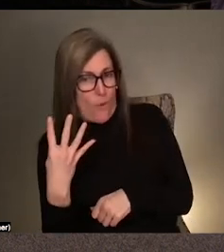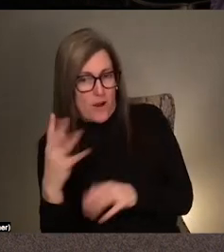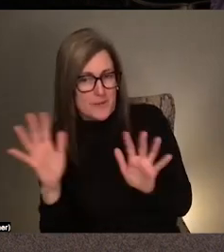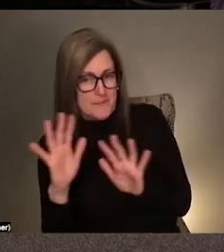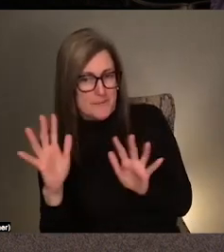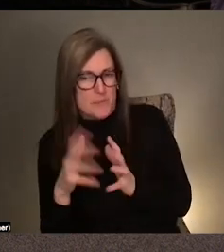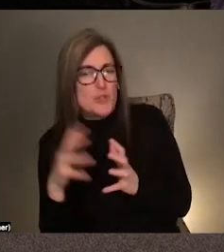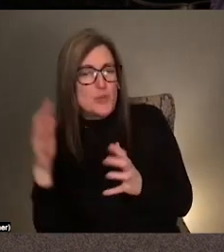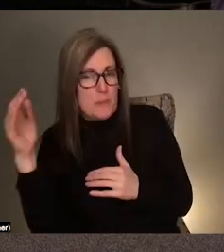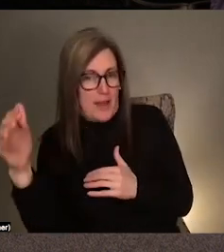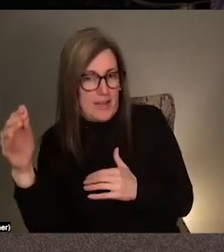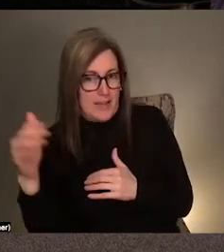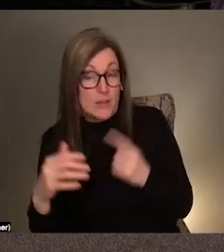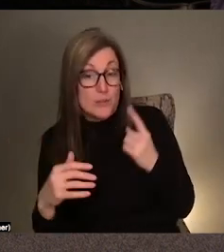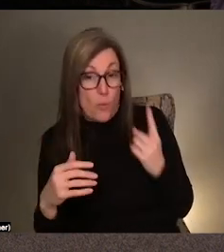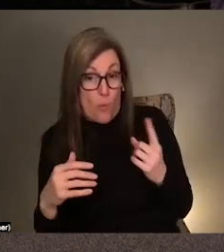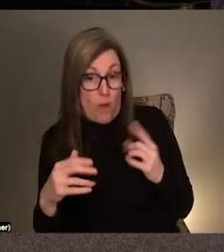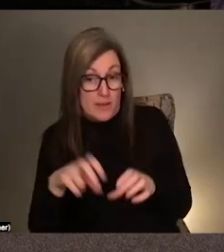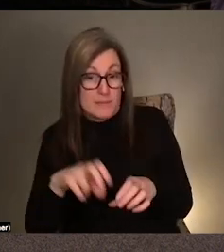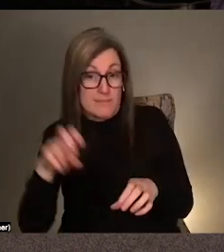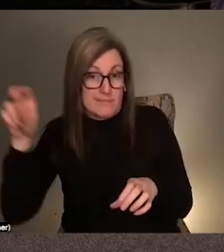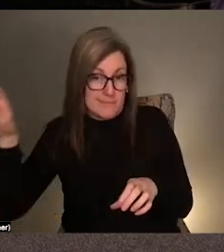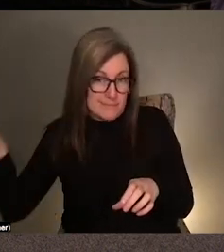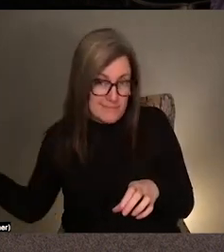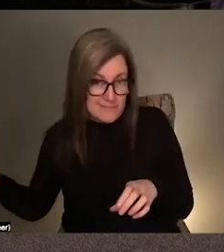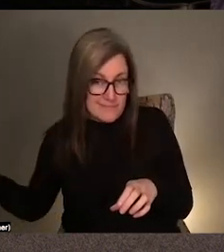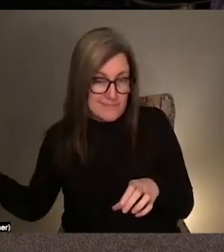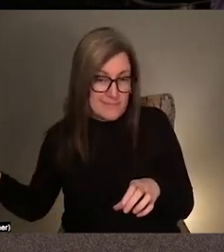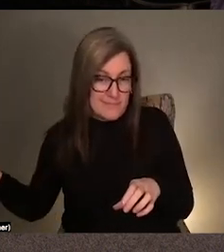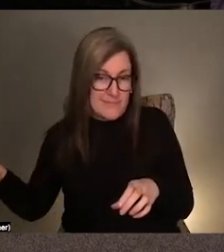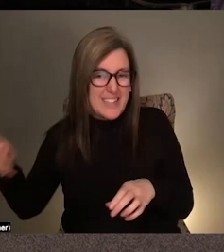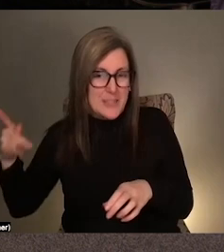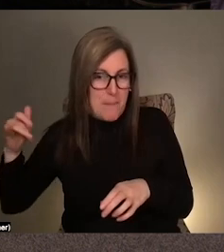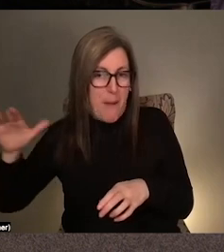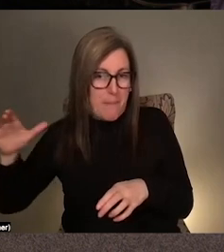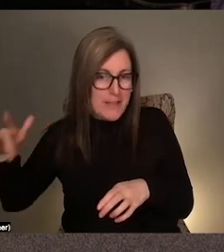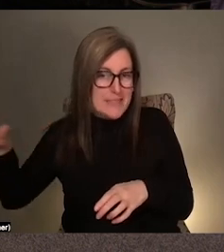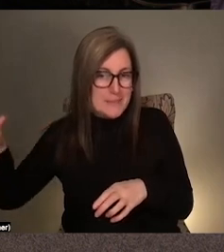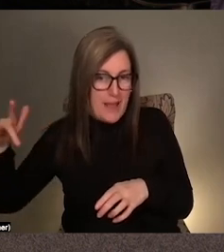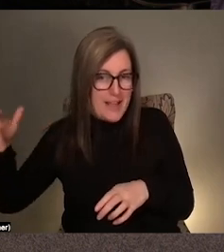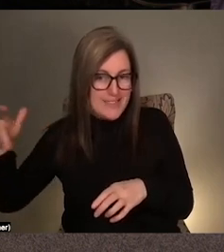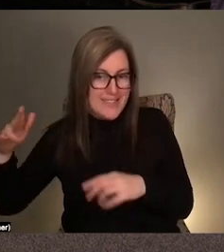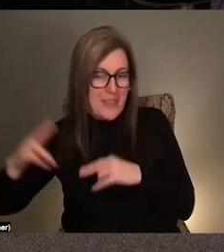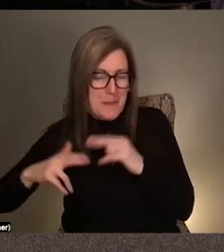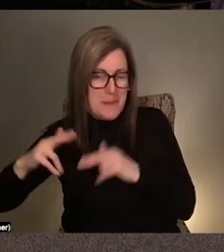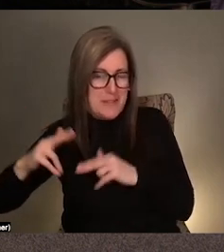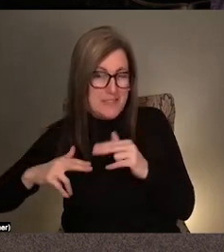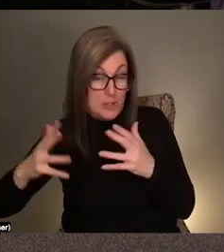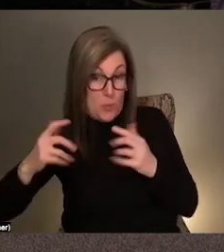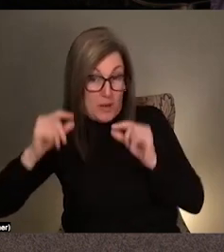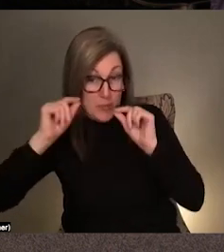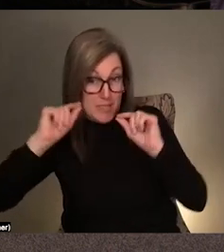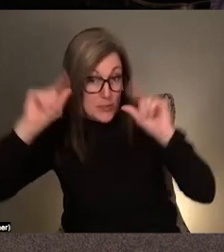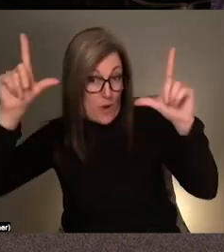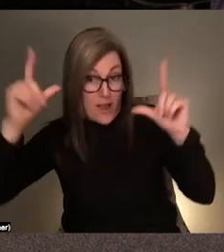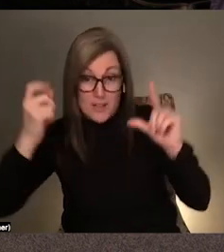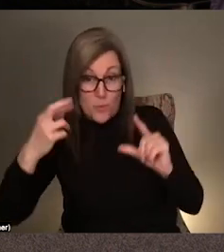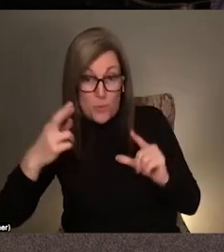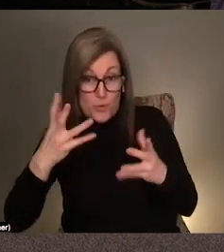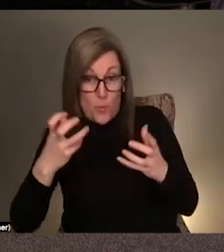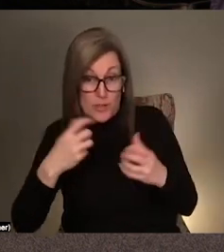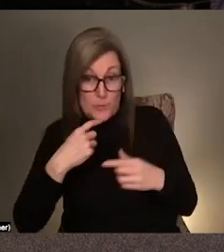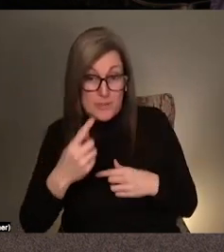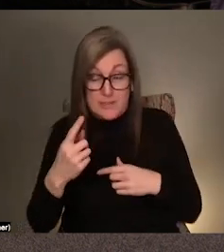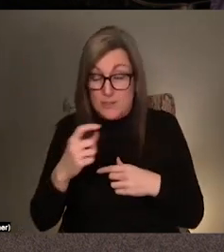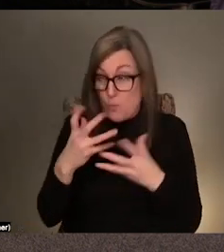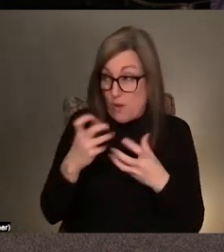And so one has gone out into a public space in our building. Do you want it to be a surprise? Or do you want to share a little bit like